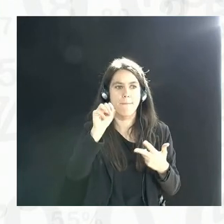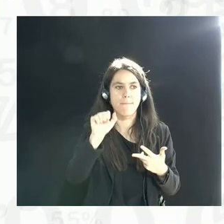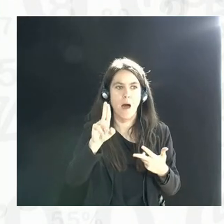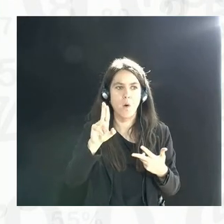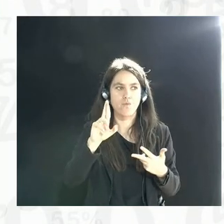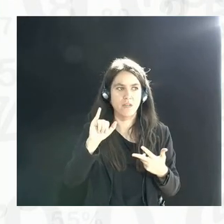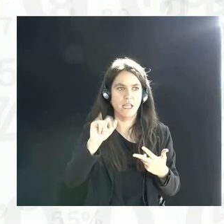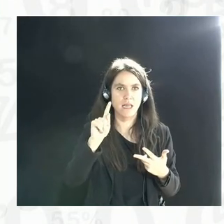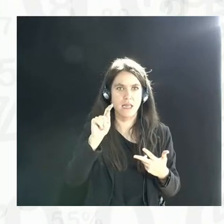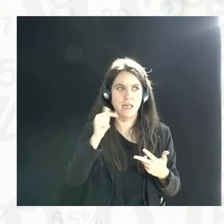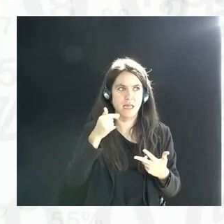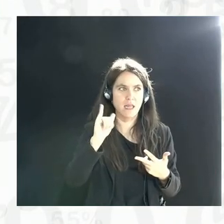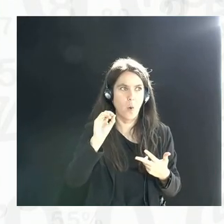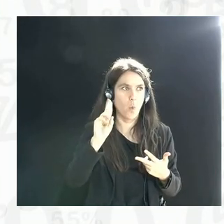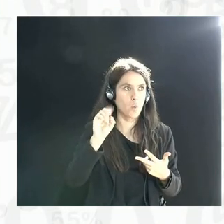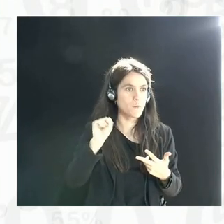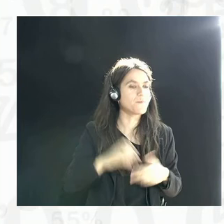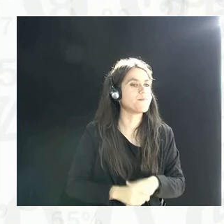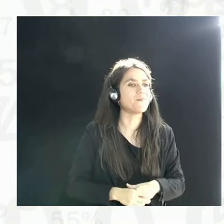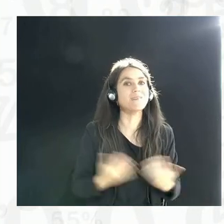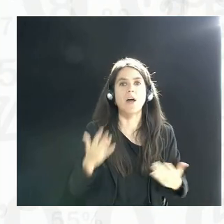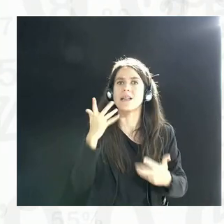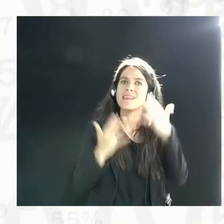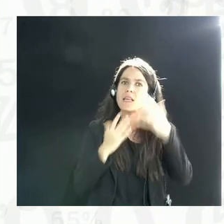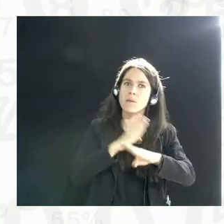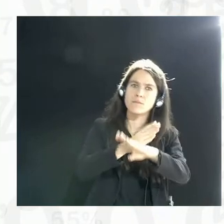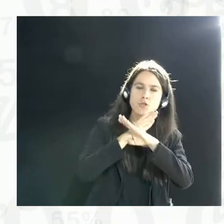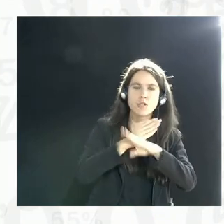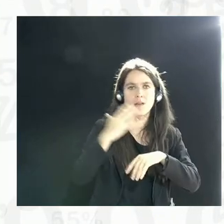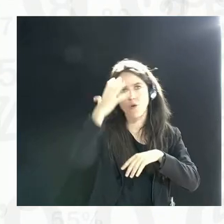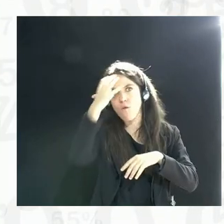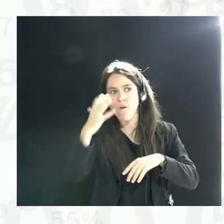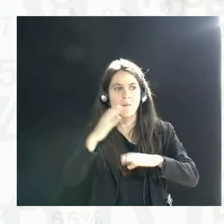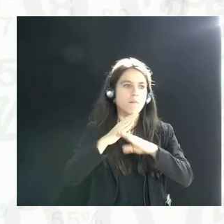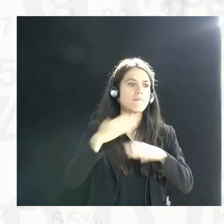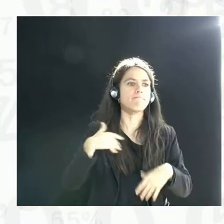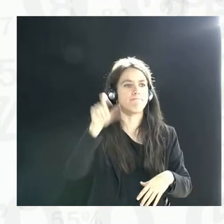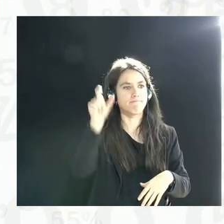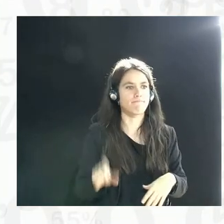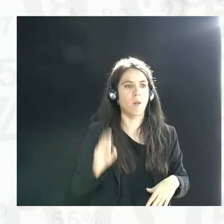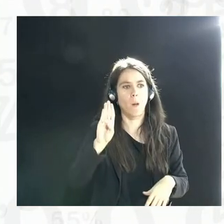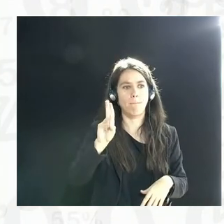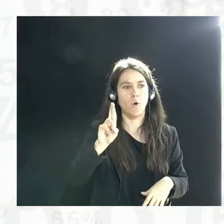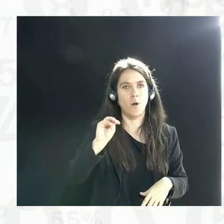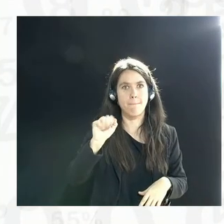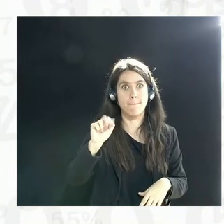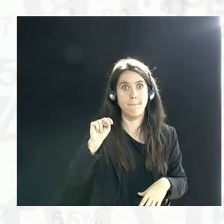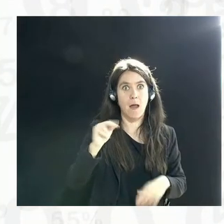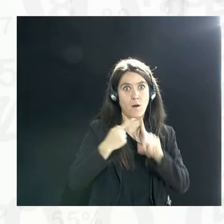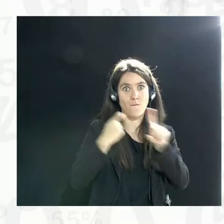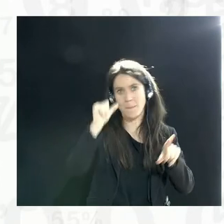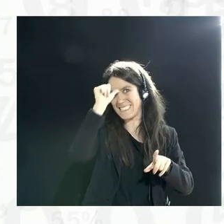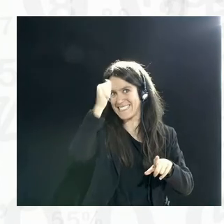on data protection and issues of state surveillance is Anilud Berman from Carnegie India. He has worked